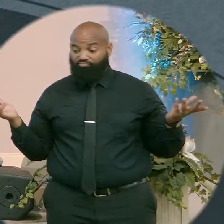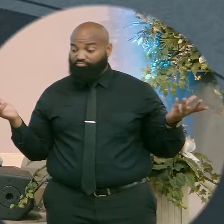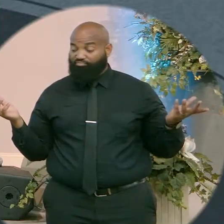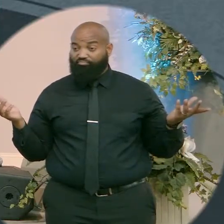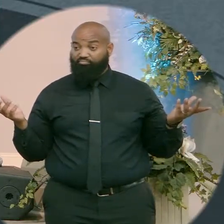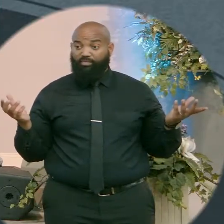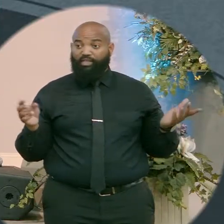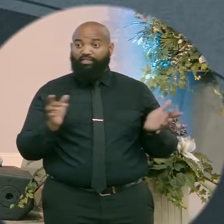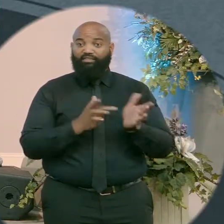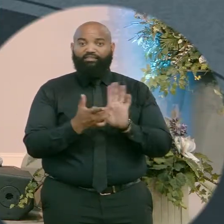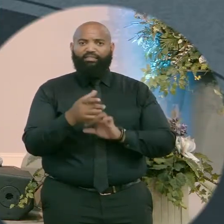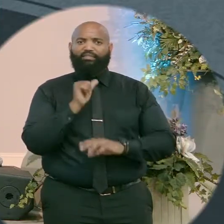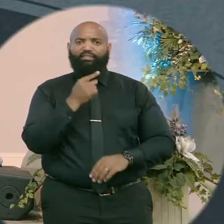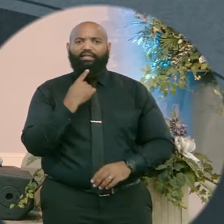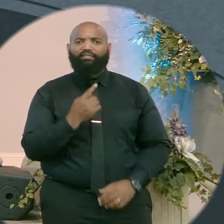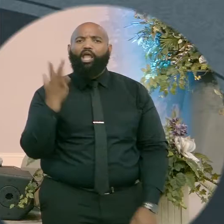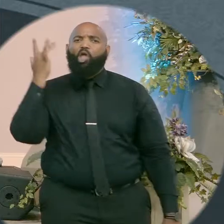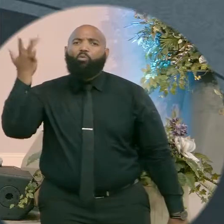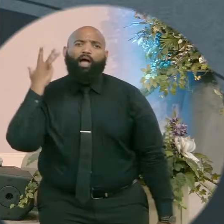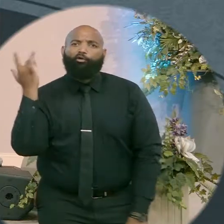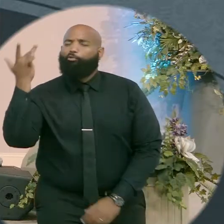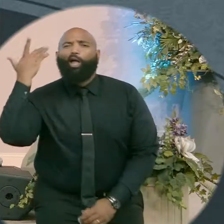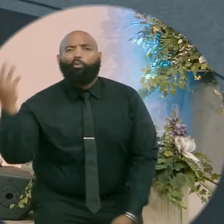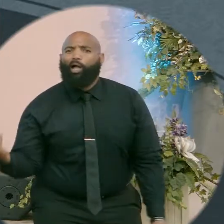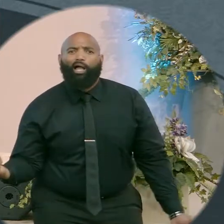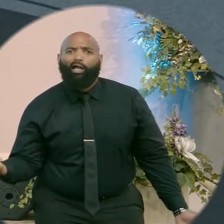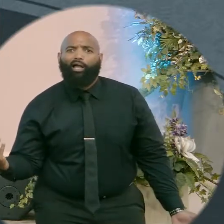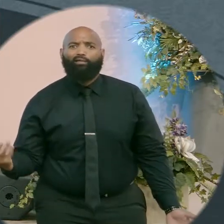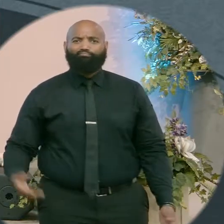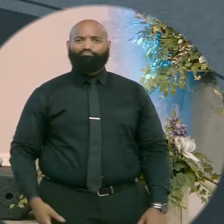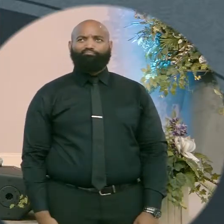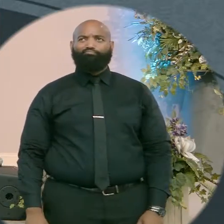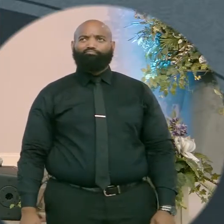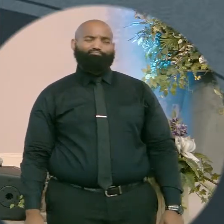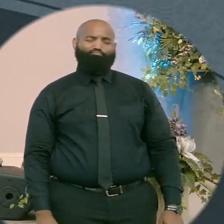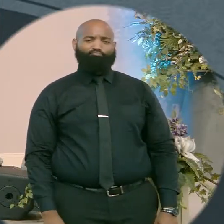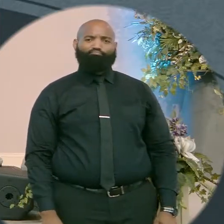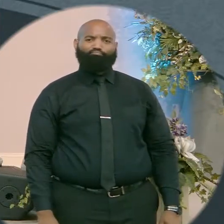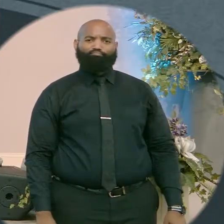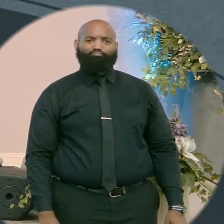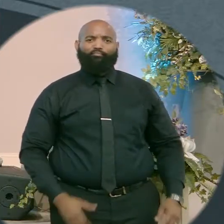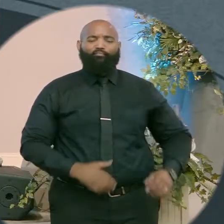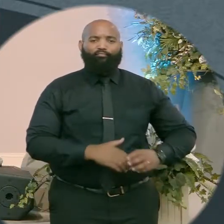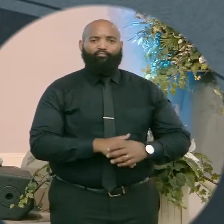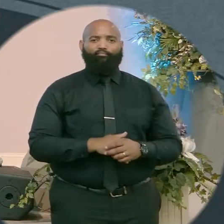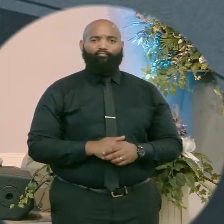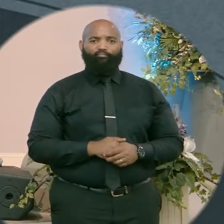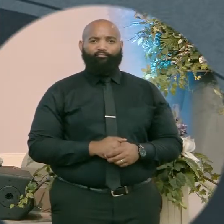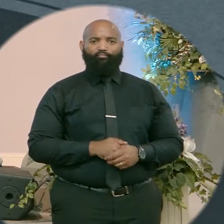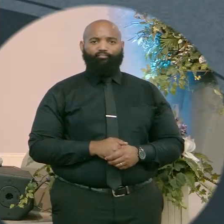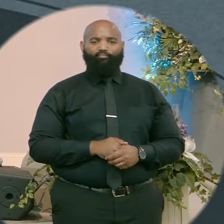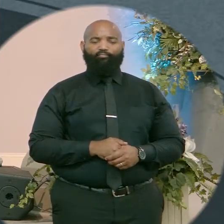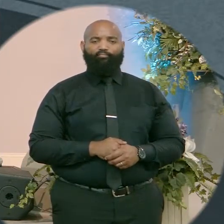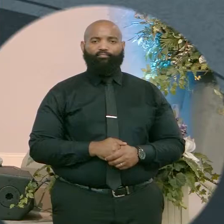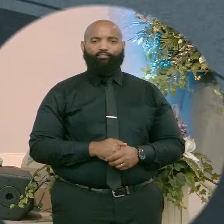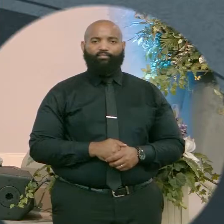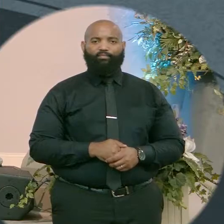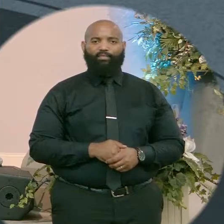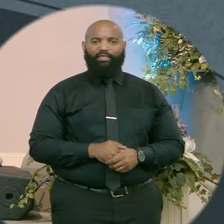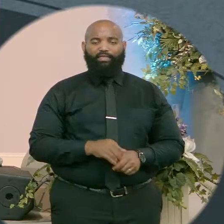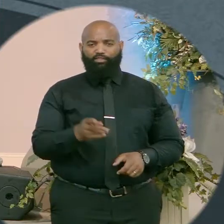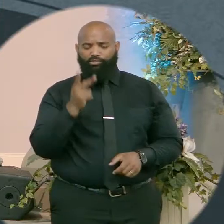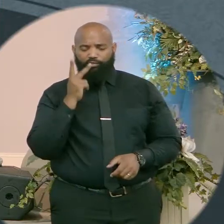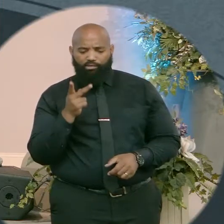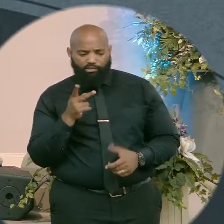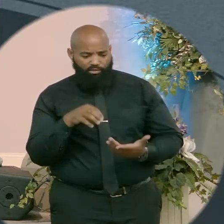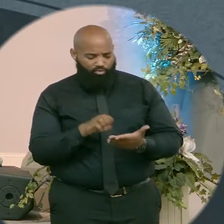I don't hear him saying, why me, why me? Why this, why this? Maybe I didn't read it all. But did anybody see in